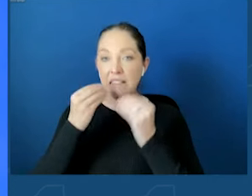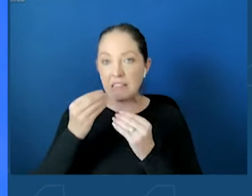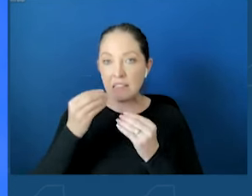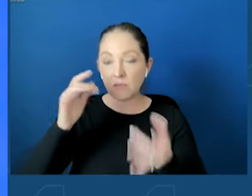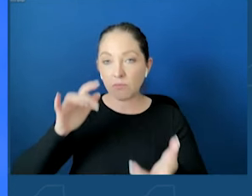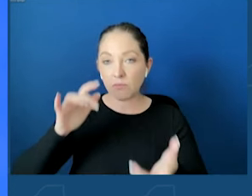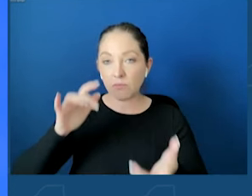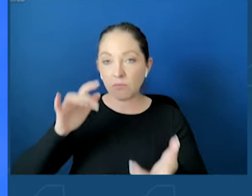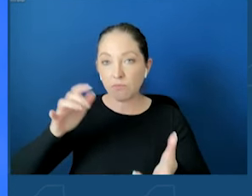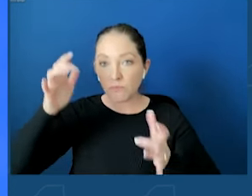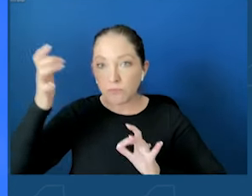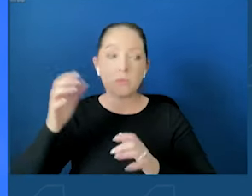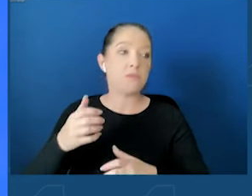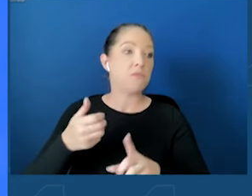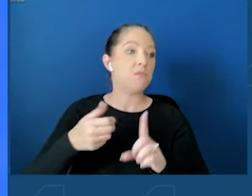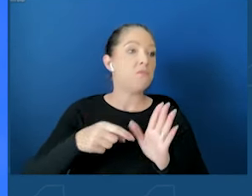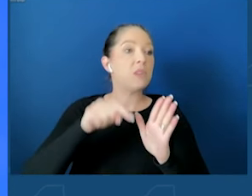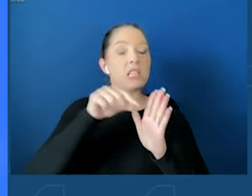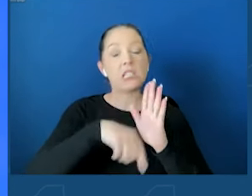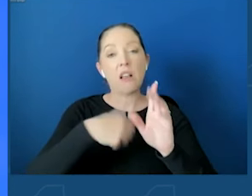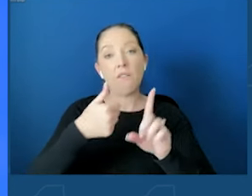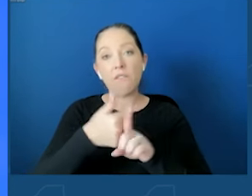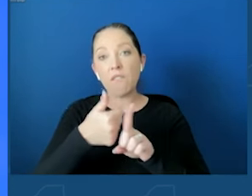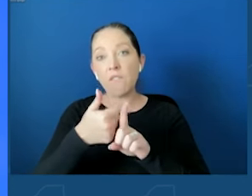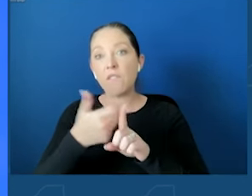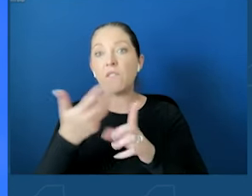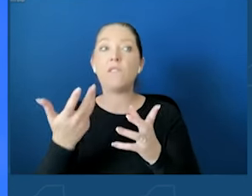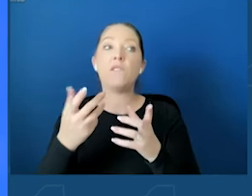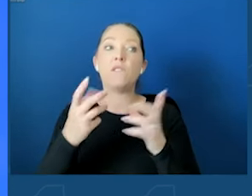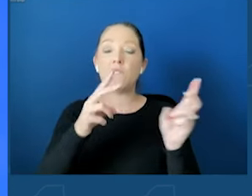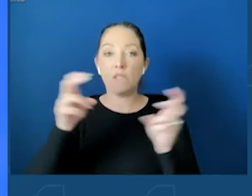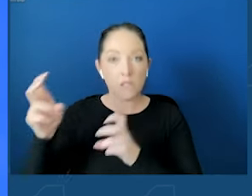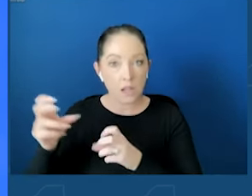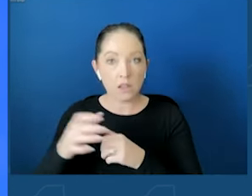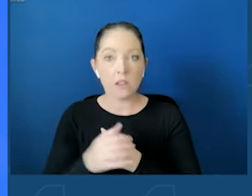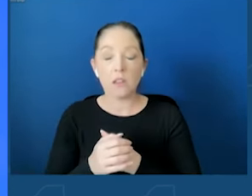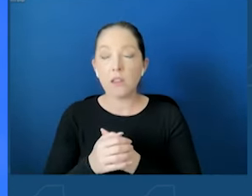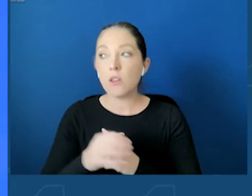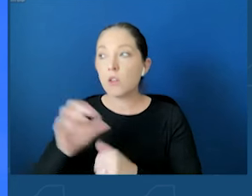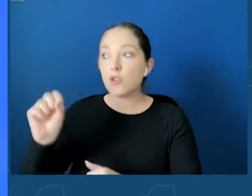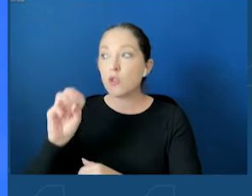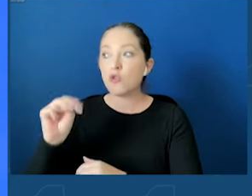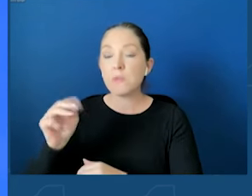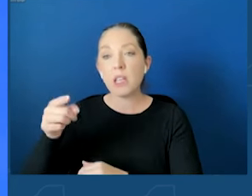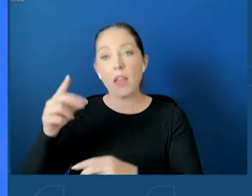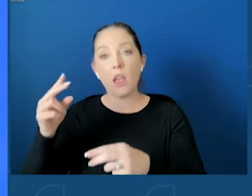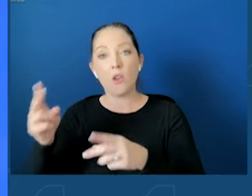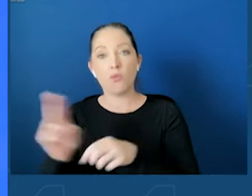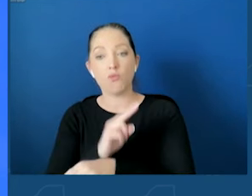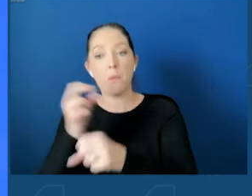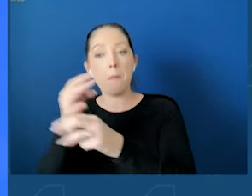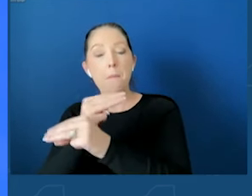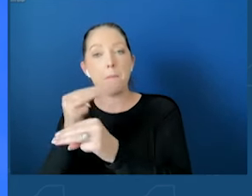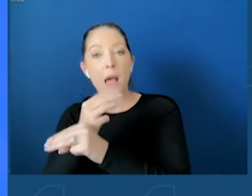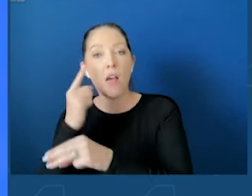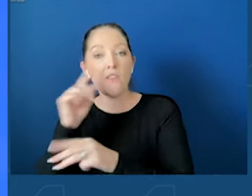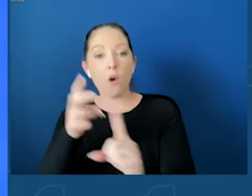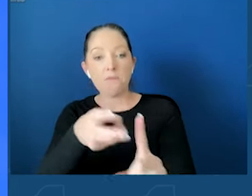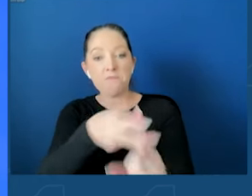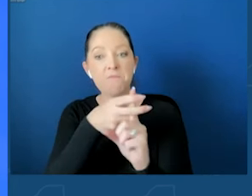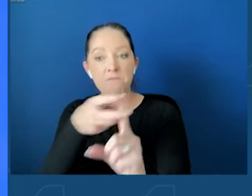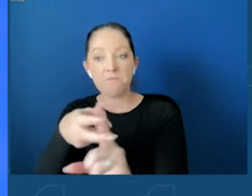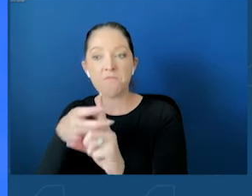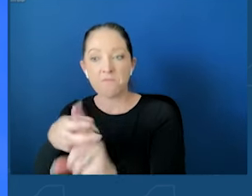The social media companies use algorithms to increase engagement, and they don't care if this